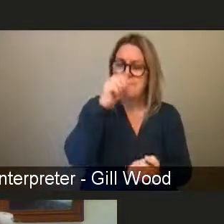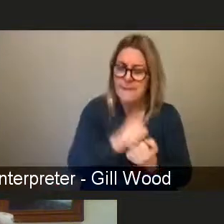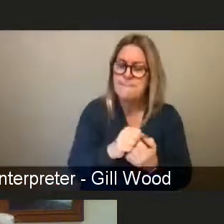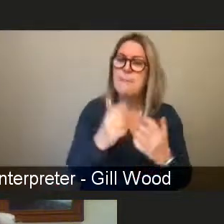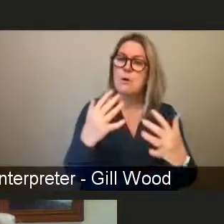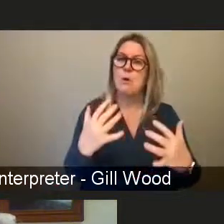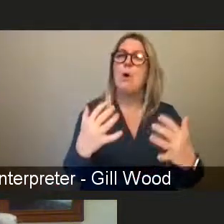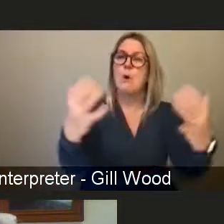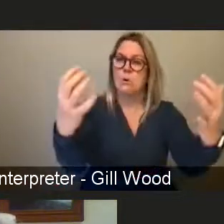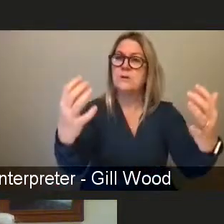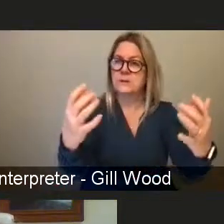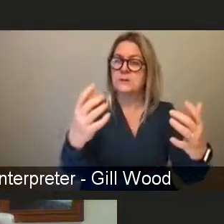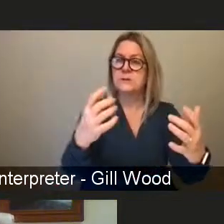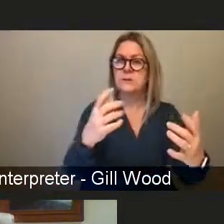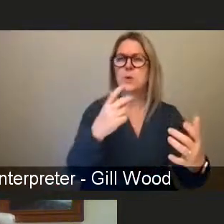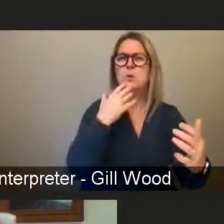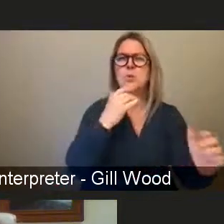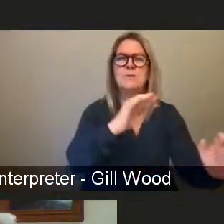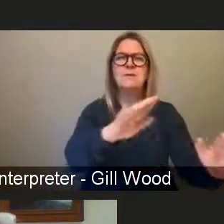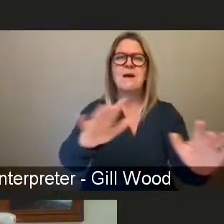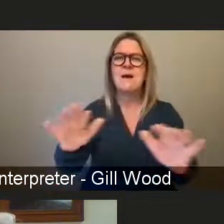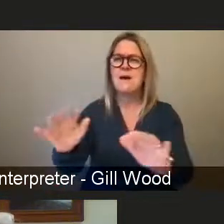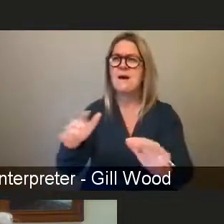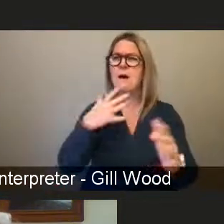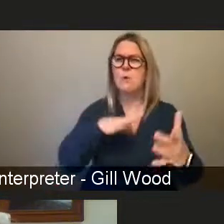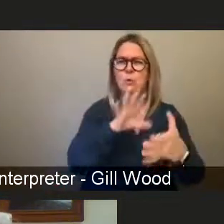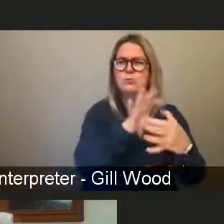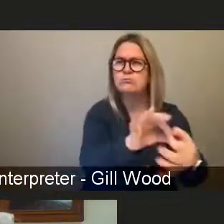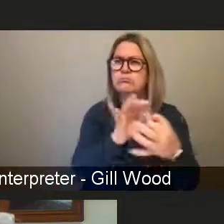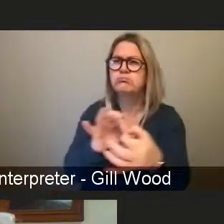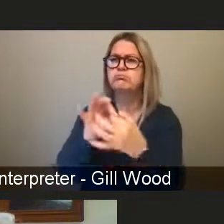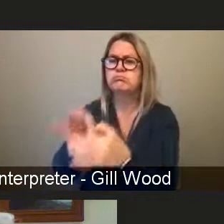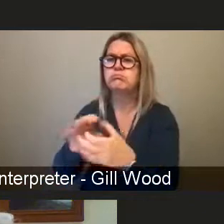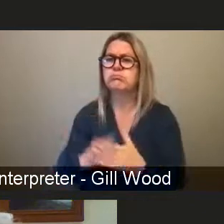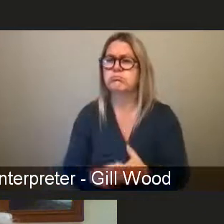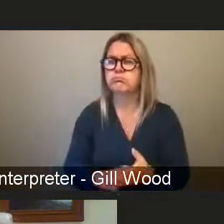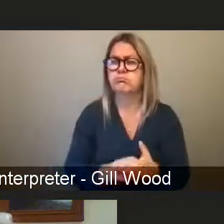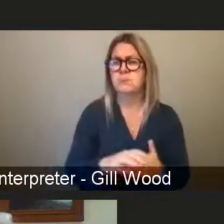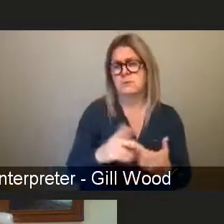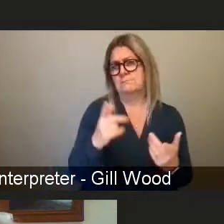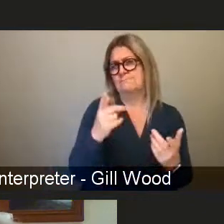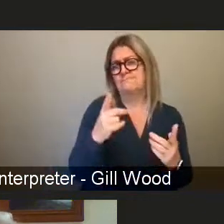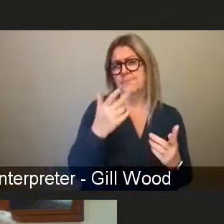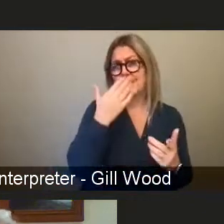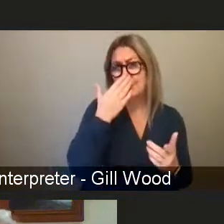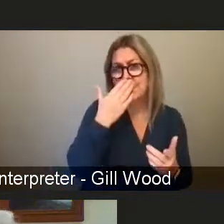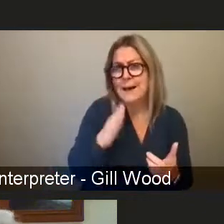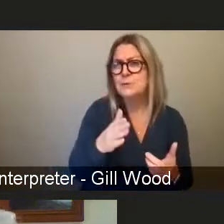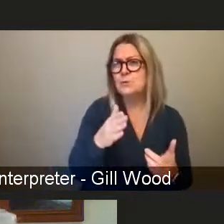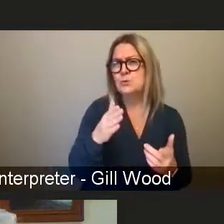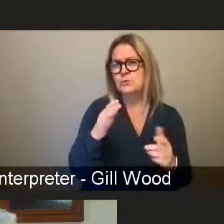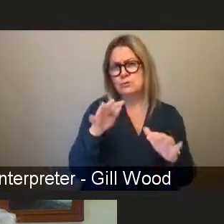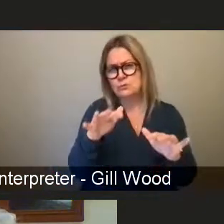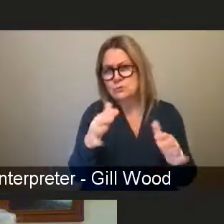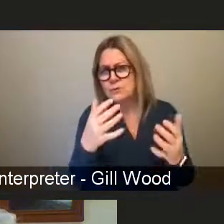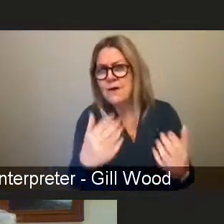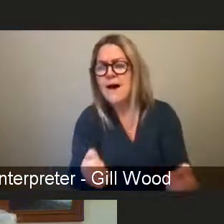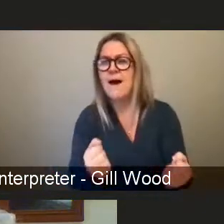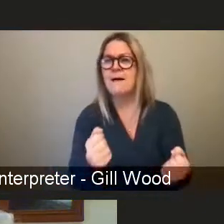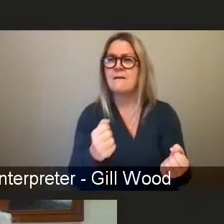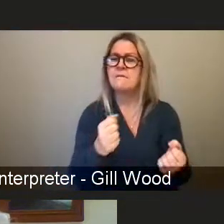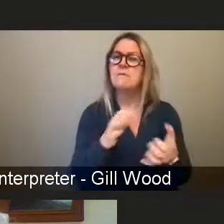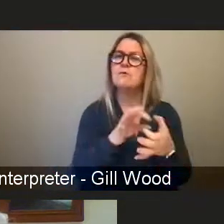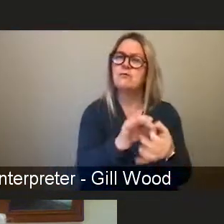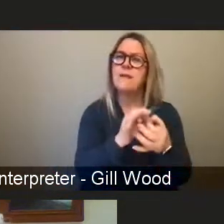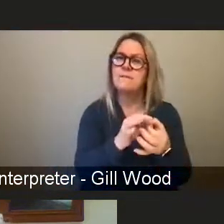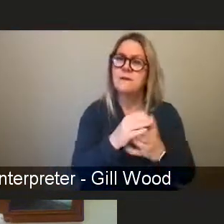also how are attitudes formed and how are attitudes related to behavior and not related to behavior sometimes.